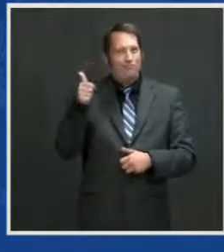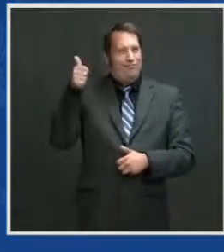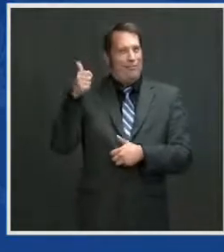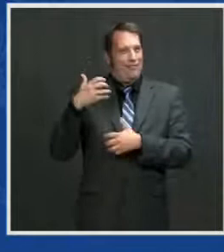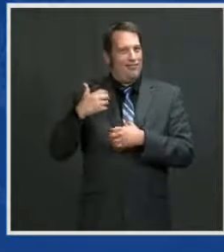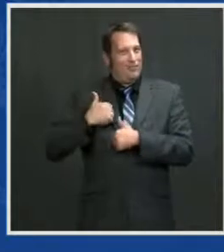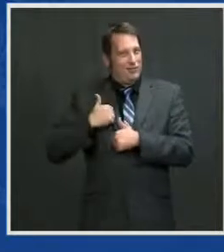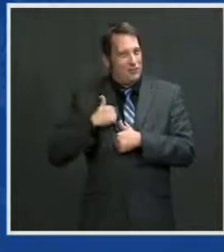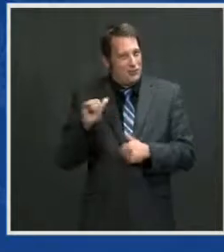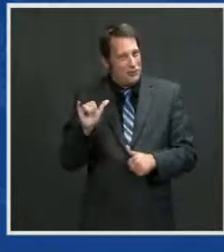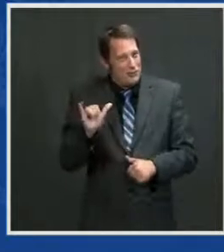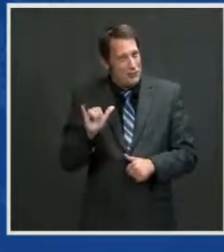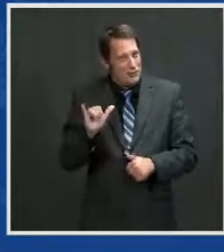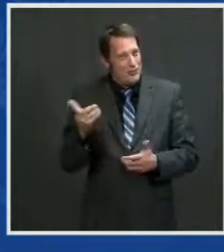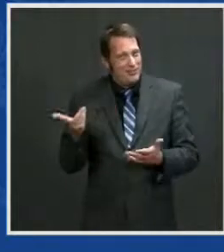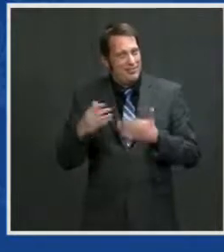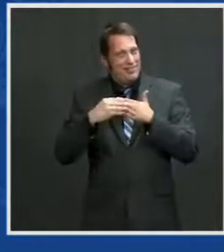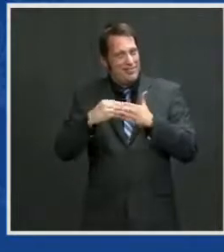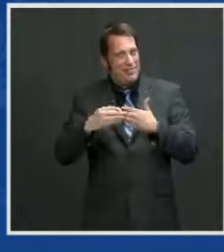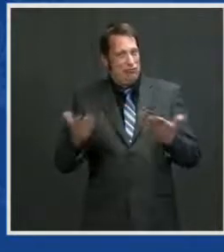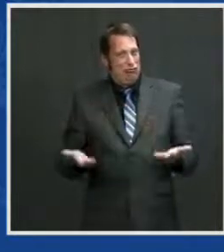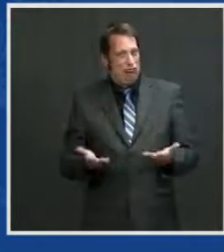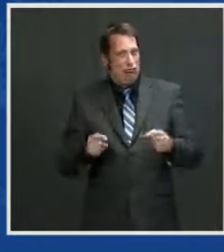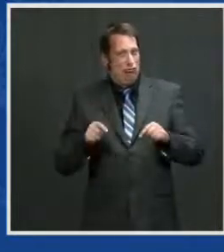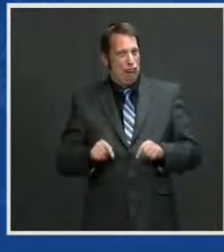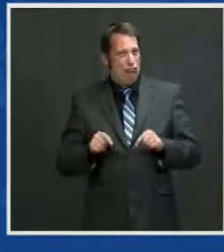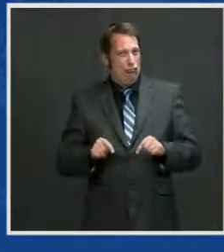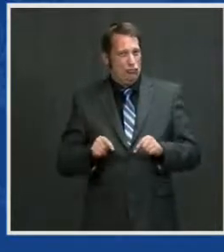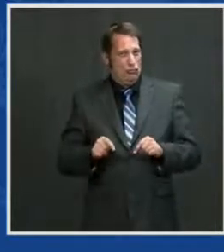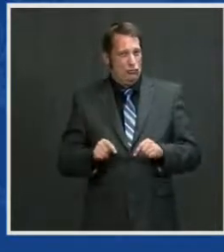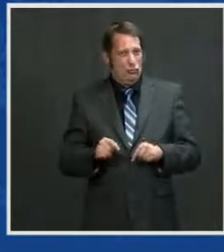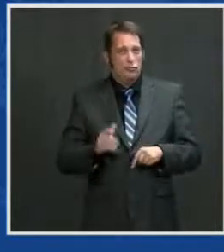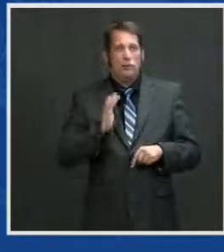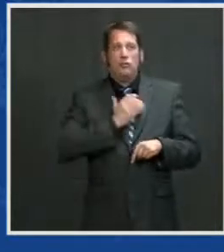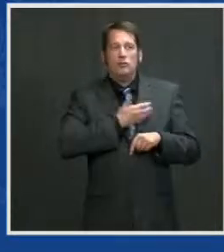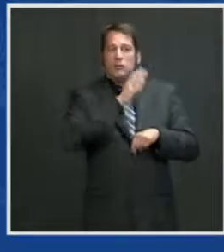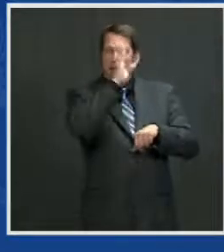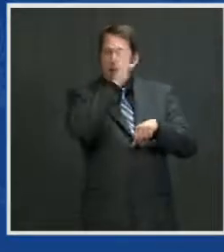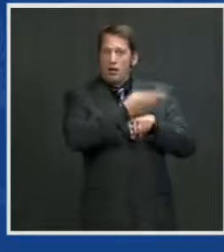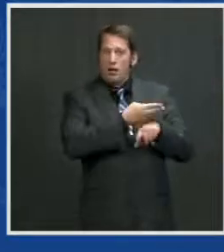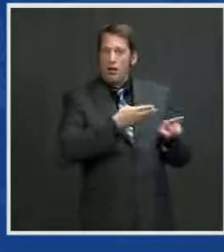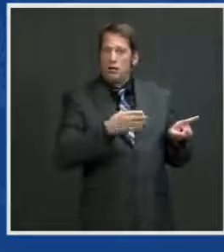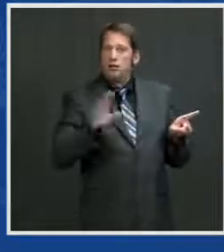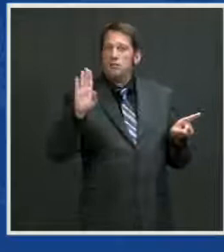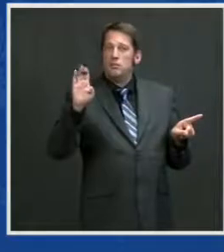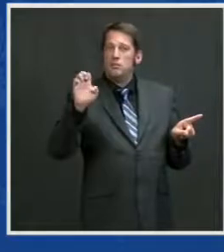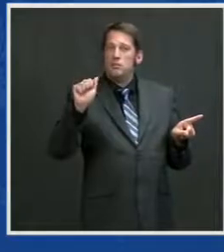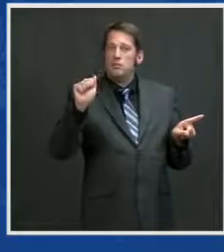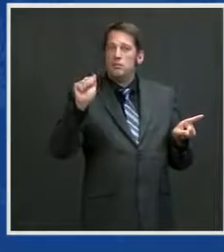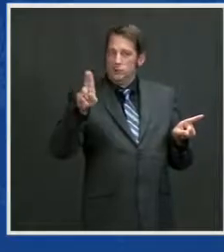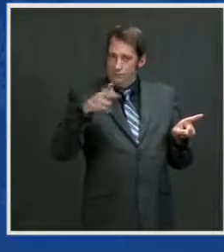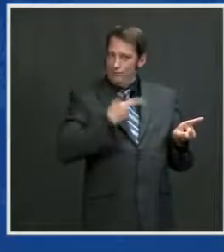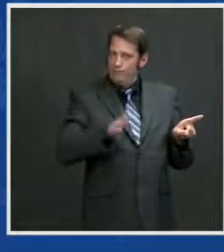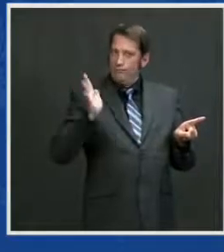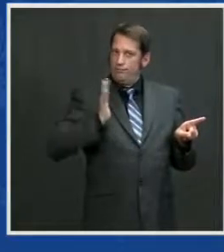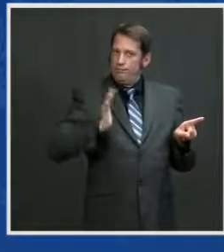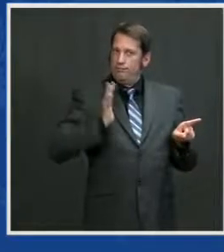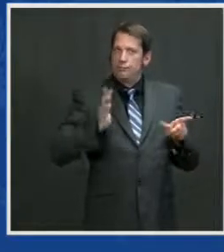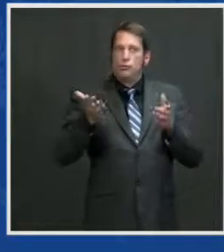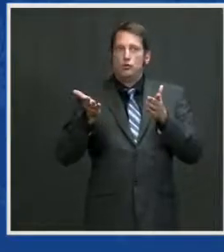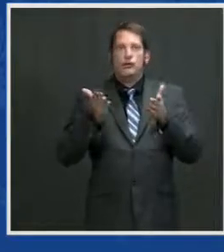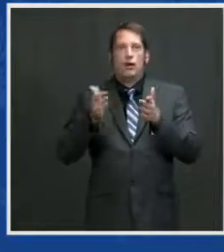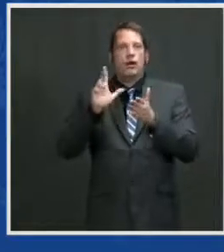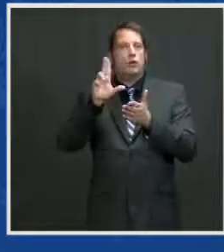leadership team here. Our son, Beau, served as a U.S. attorney for a while in — in Kosovo